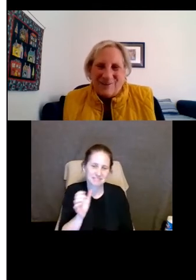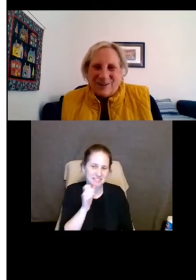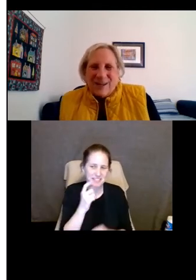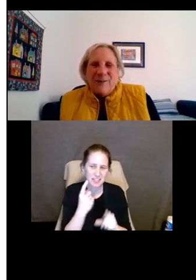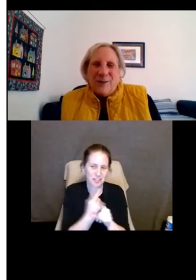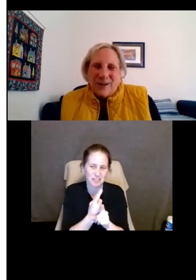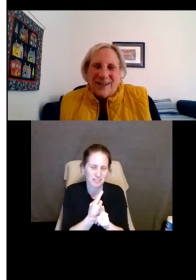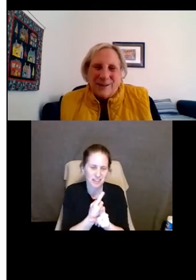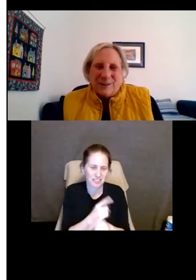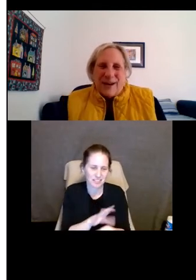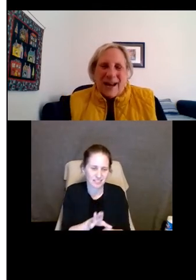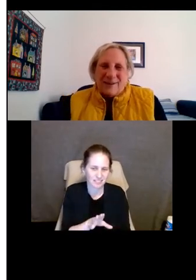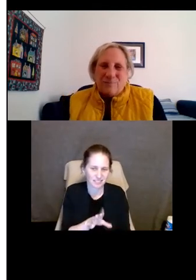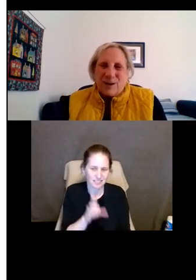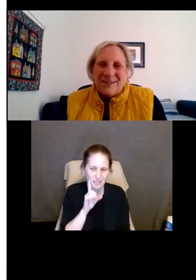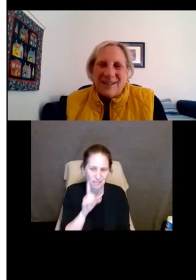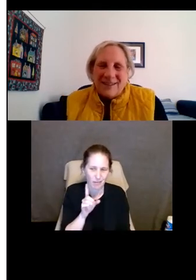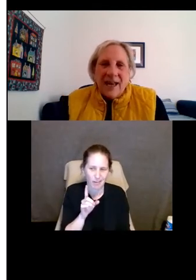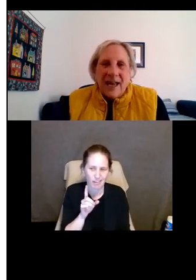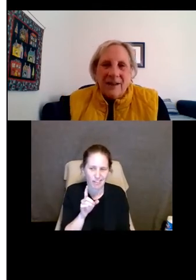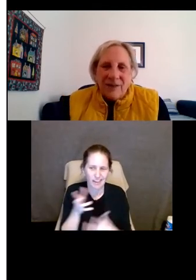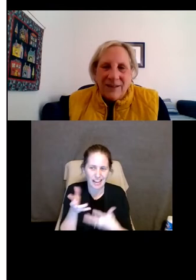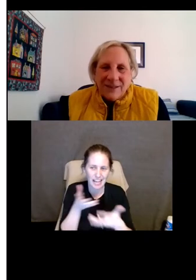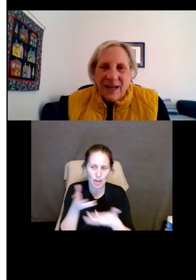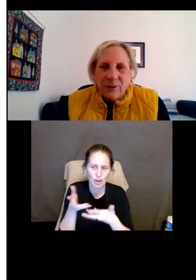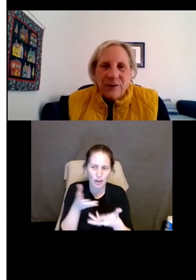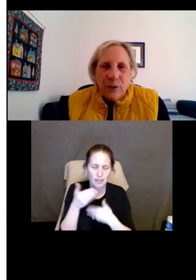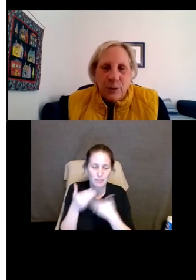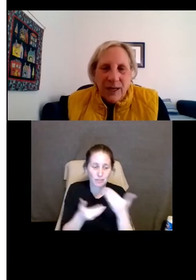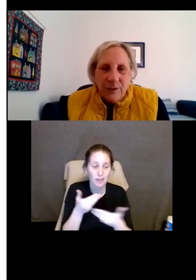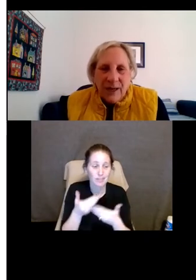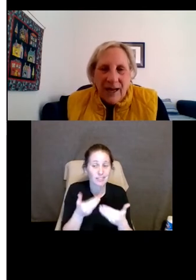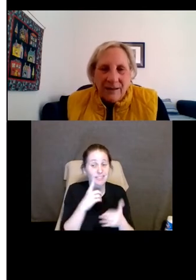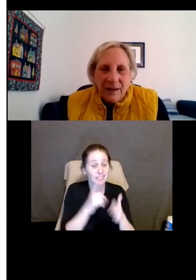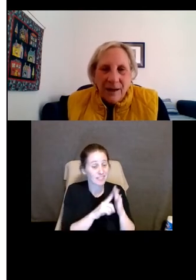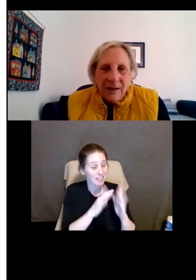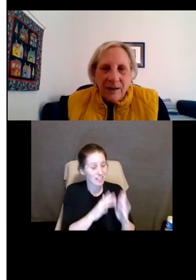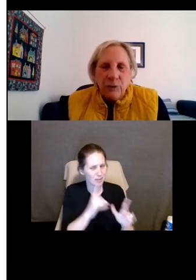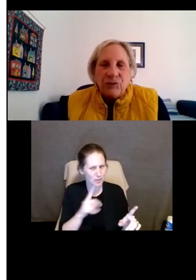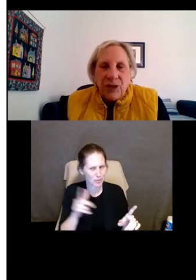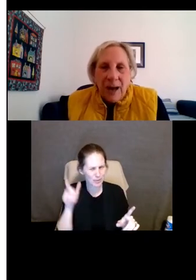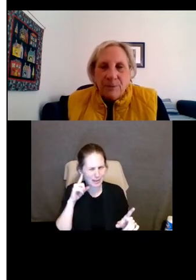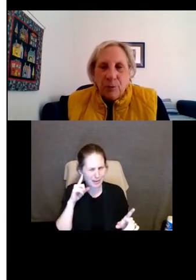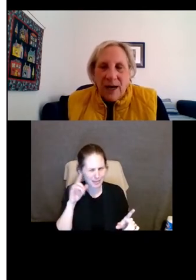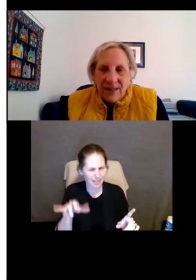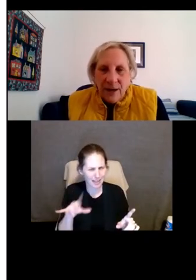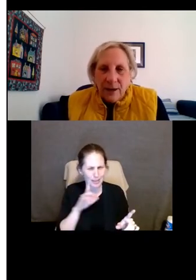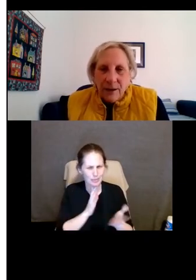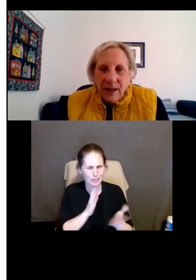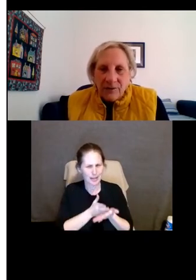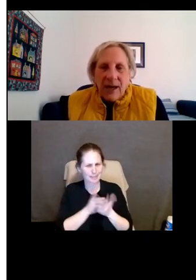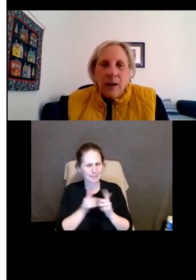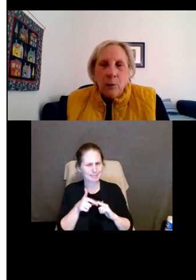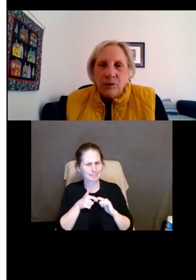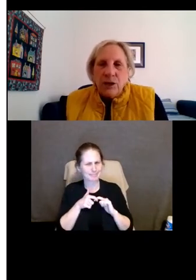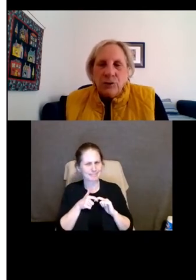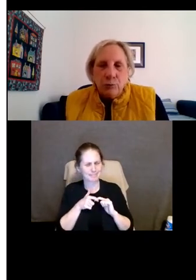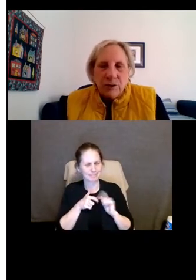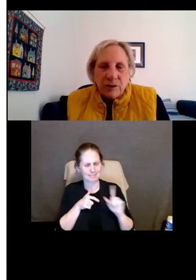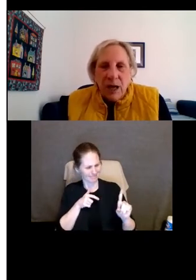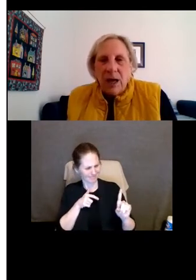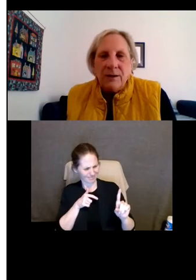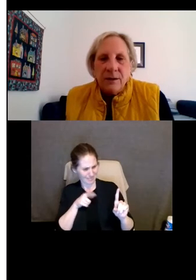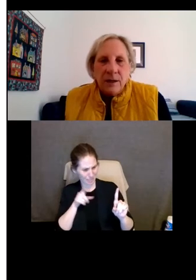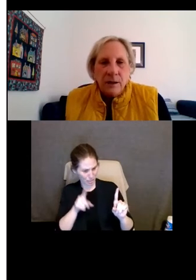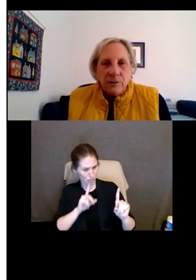analysis for an interactive process. And investigators, if you hear that, you stop right there and say, well,